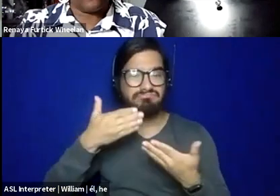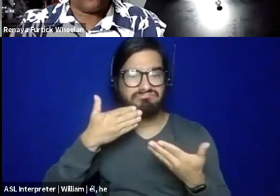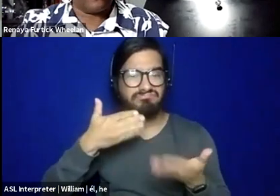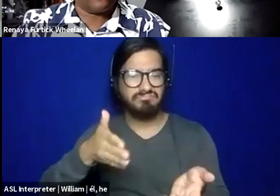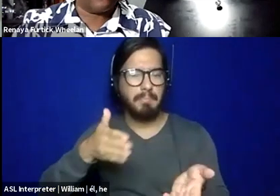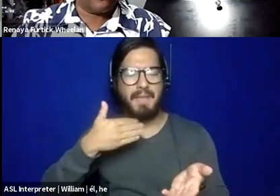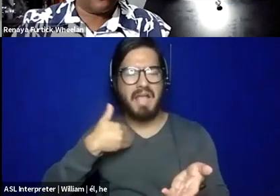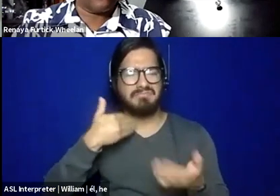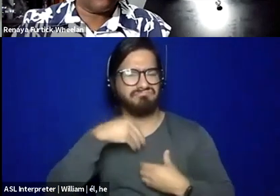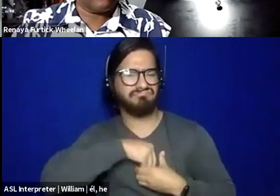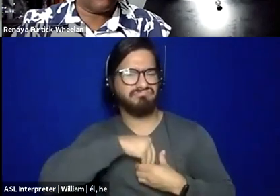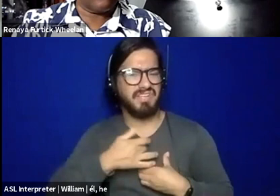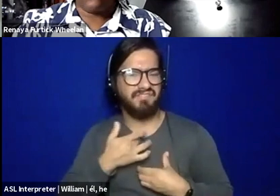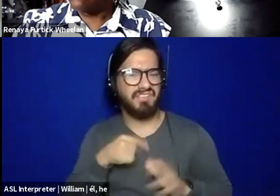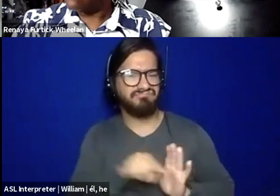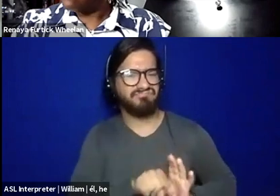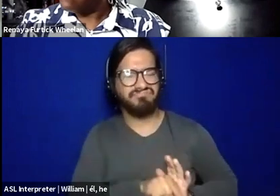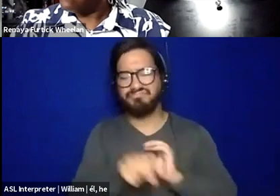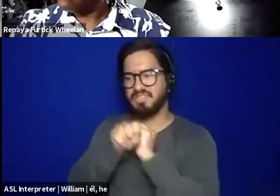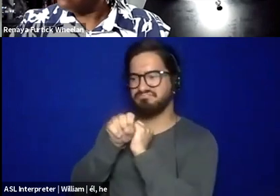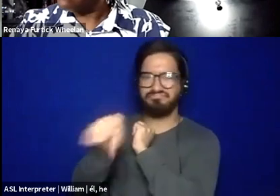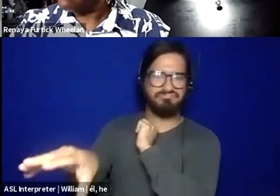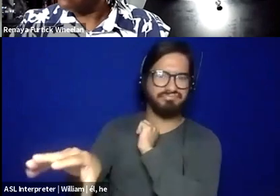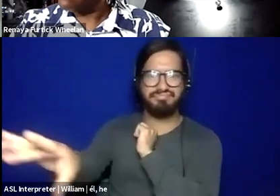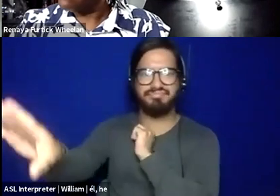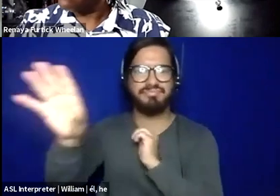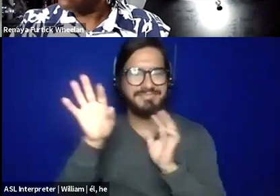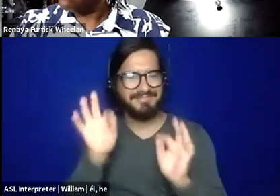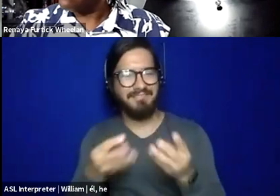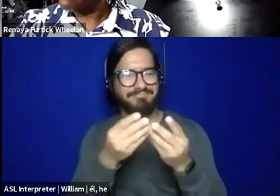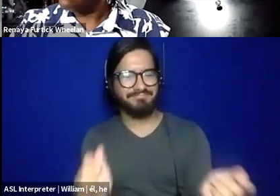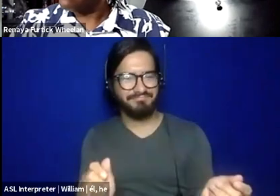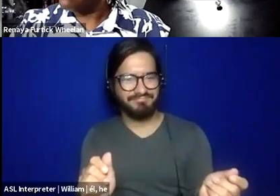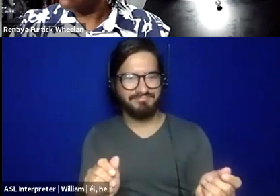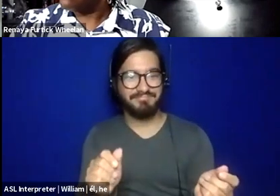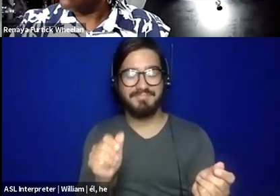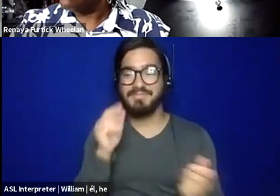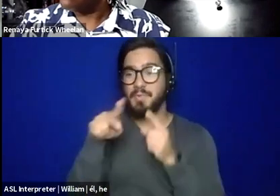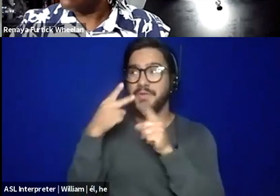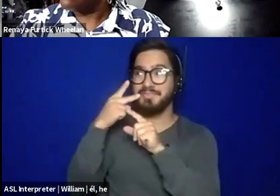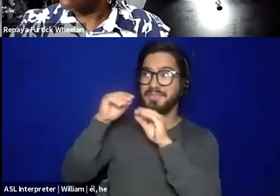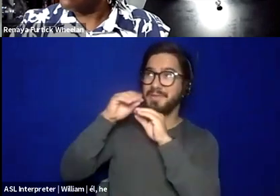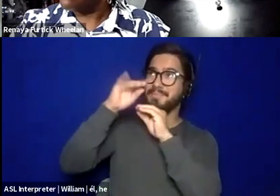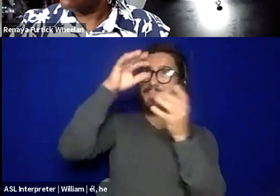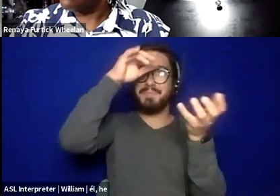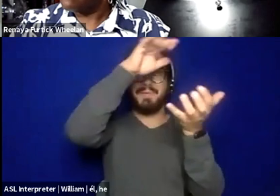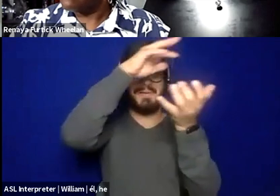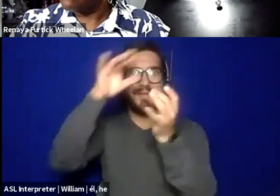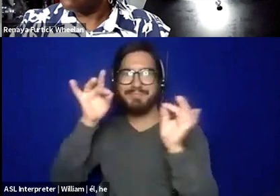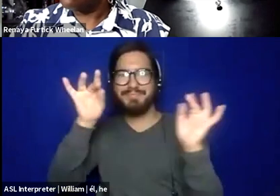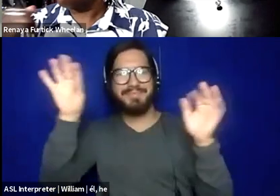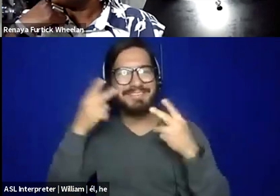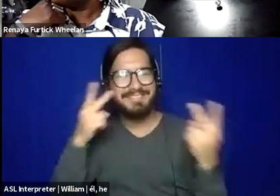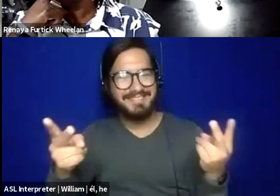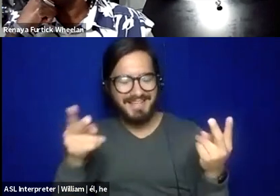yours to carry. Right. And then oftentimes it's a little difficult to not smile when you see bubbles or blow bubbles. Um, so it's one